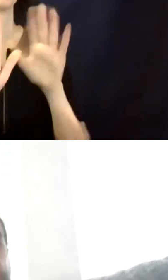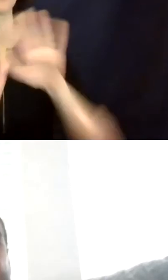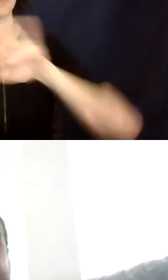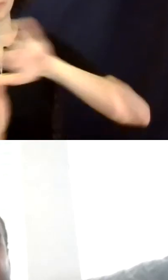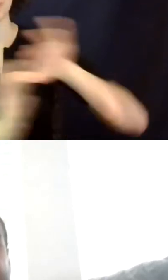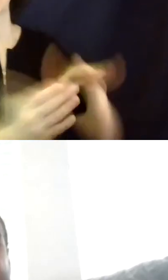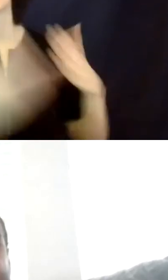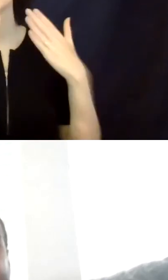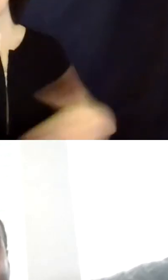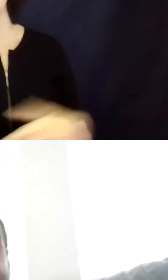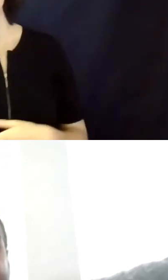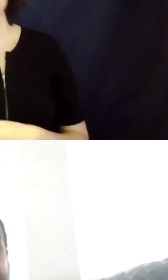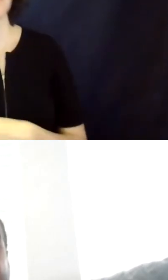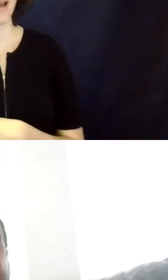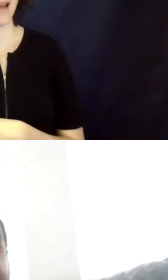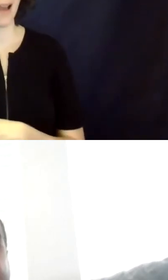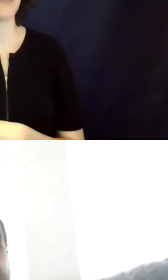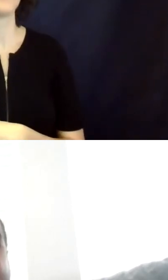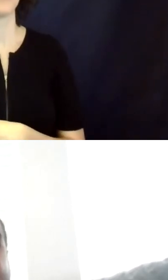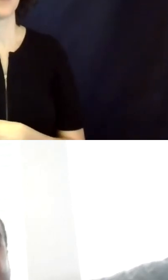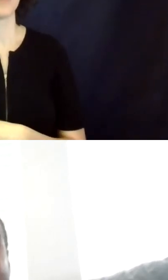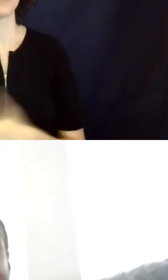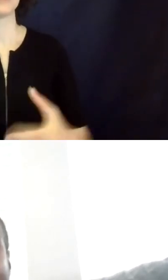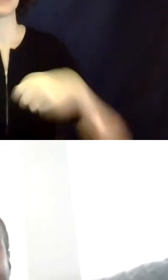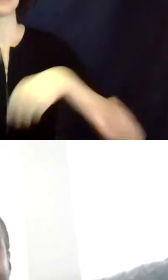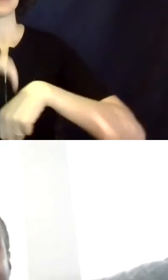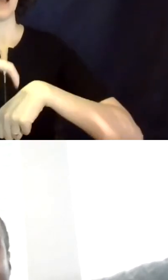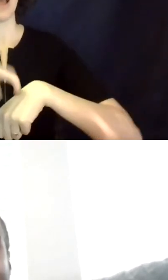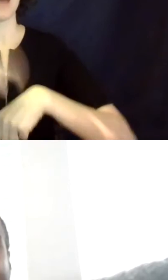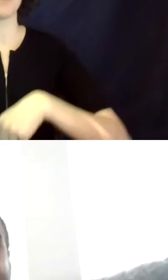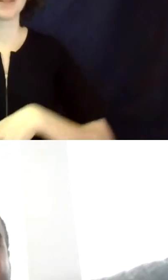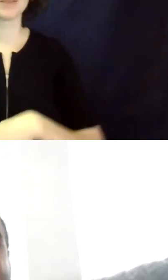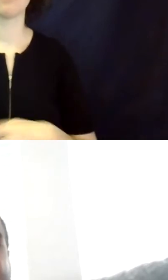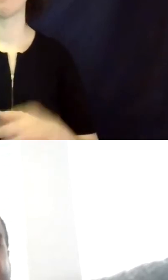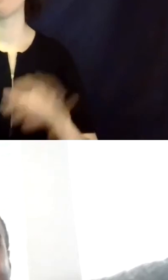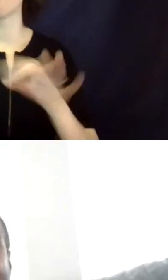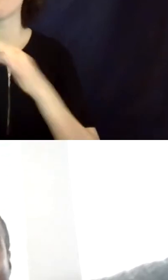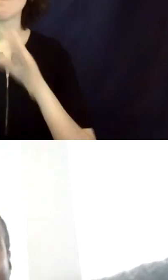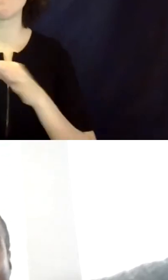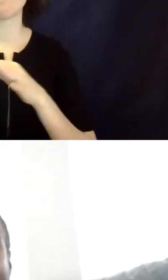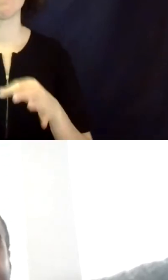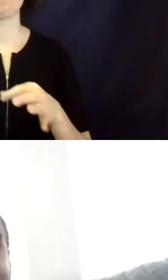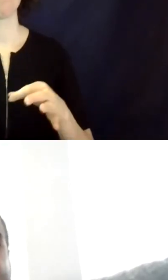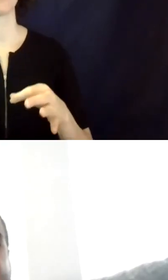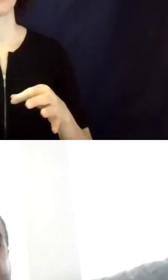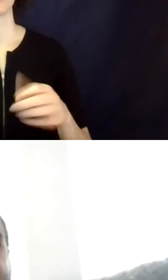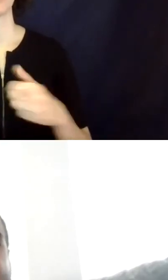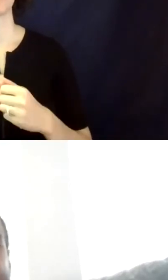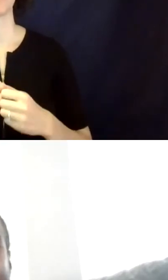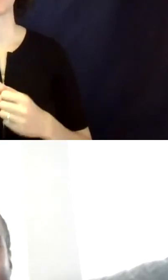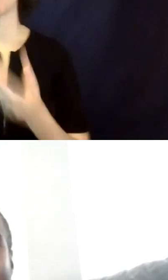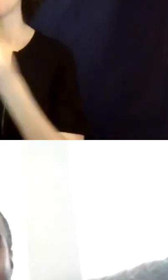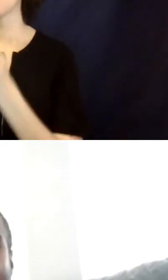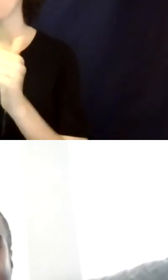thank our panelists for, from having the, making the time to give this valuable information to, to all of our participants today